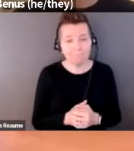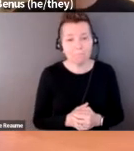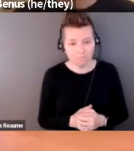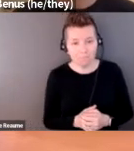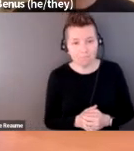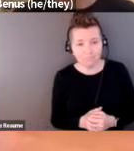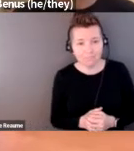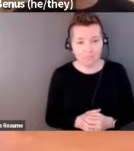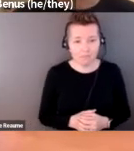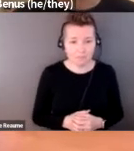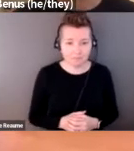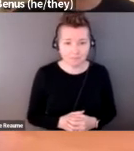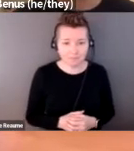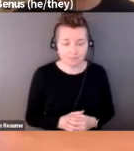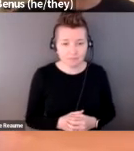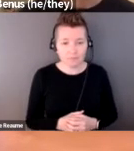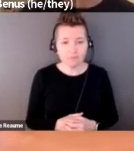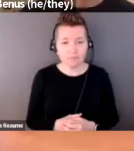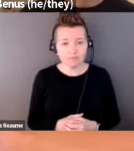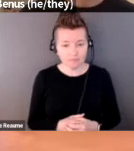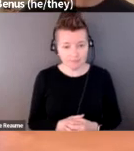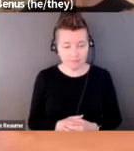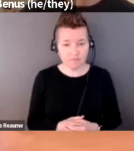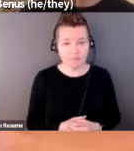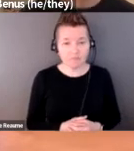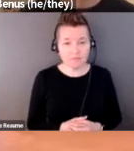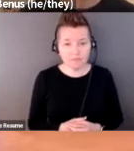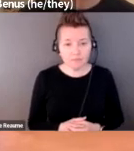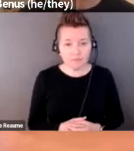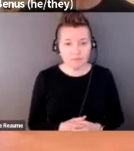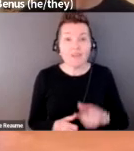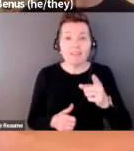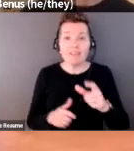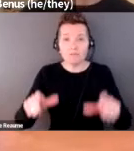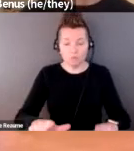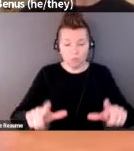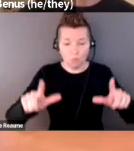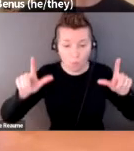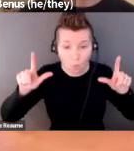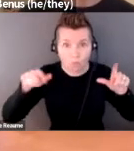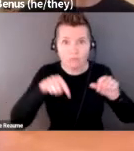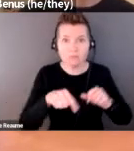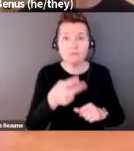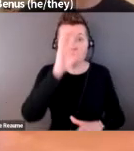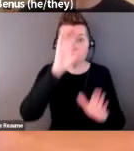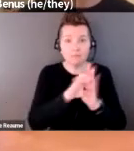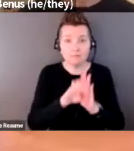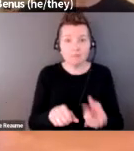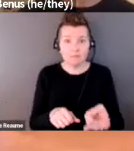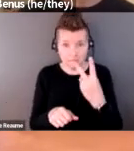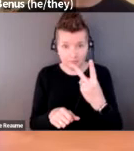Here we have some detailed shots of two images on here of hands touching